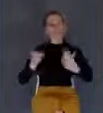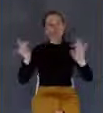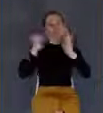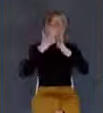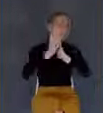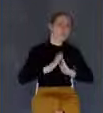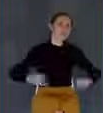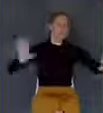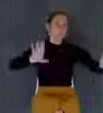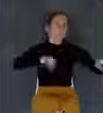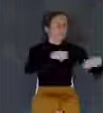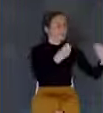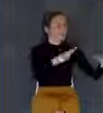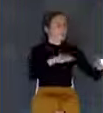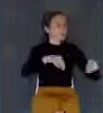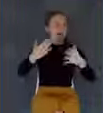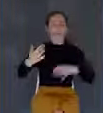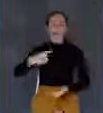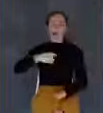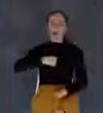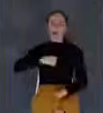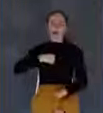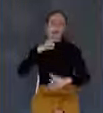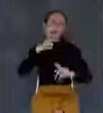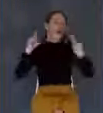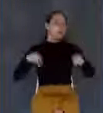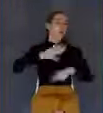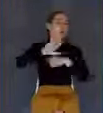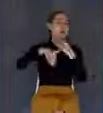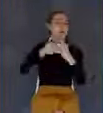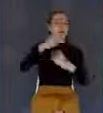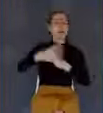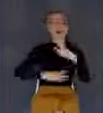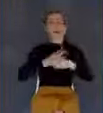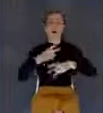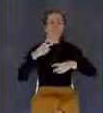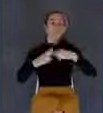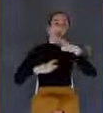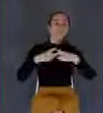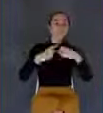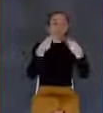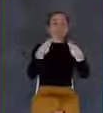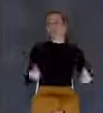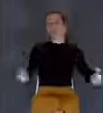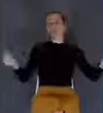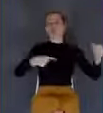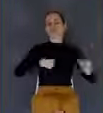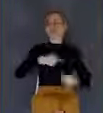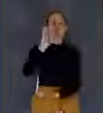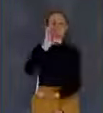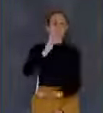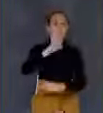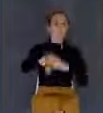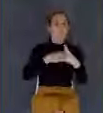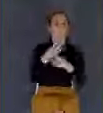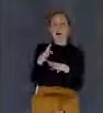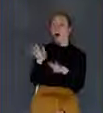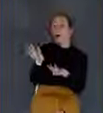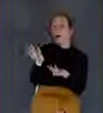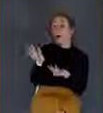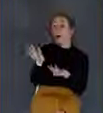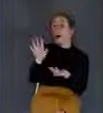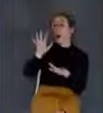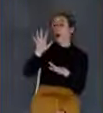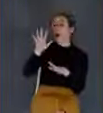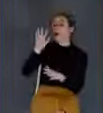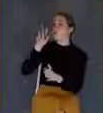problems of the world. In gratitude, the world will honor him and elevate him as the supreme leader. He will make peace